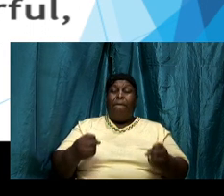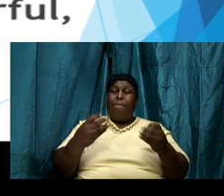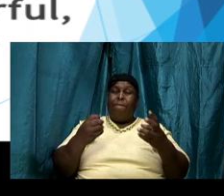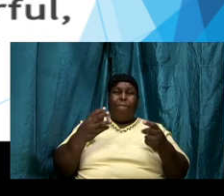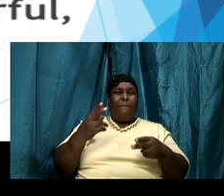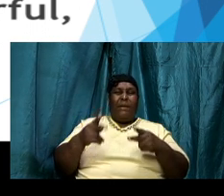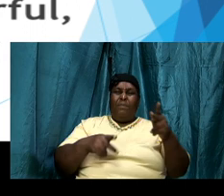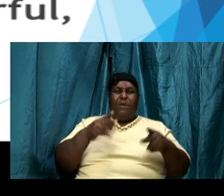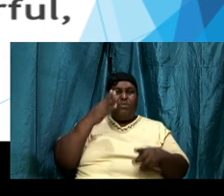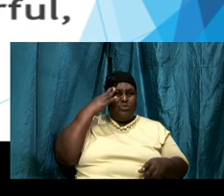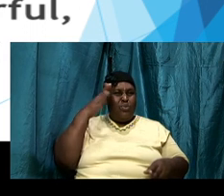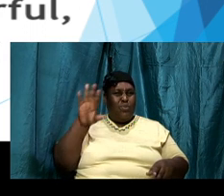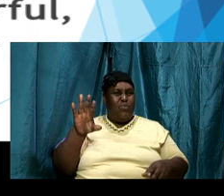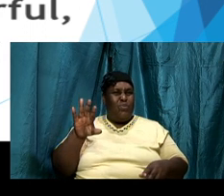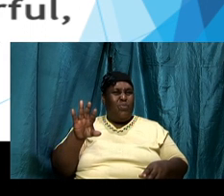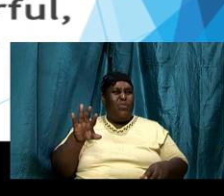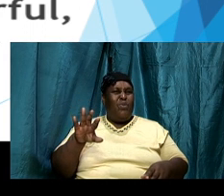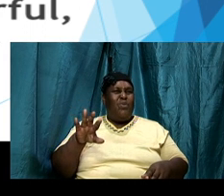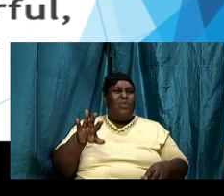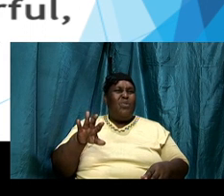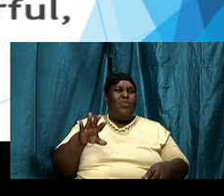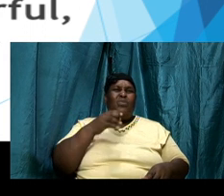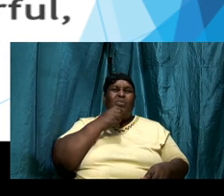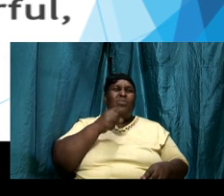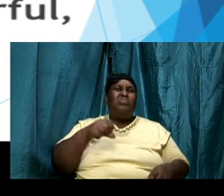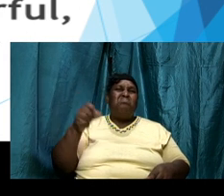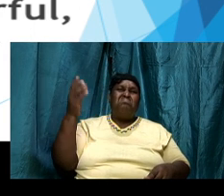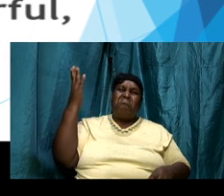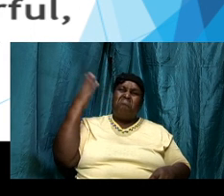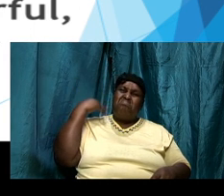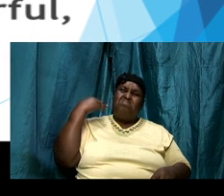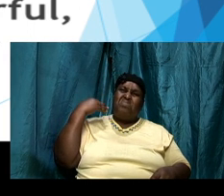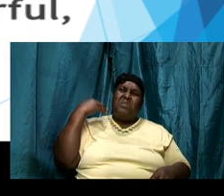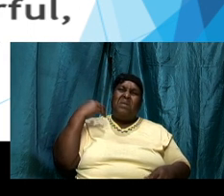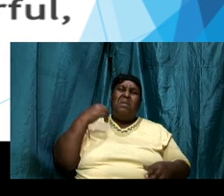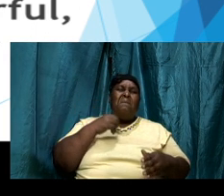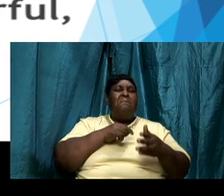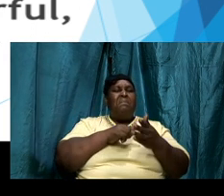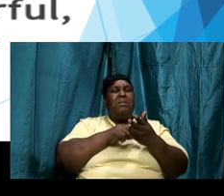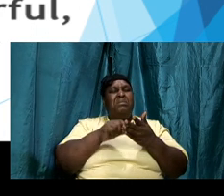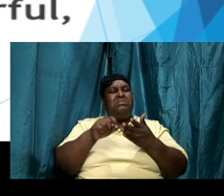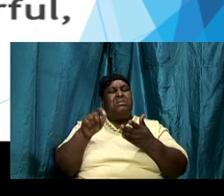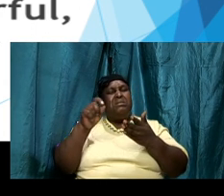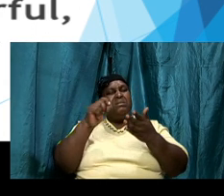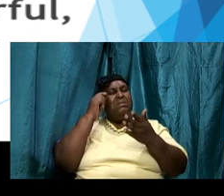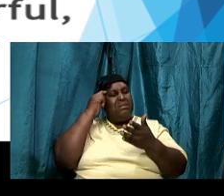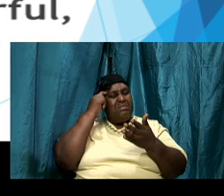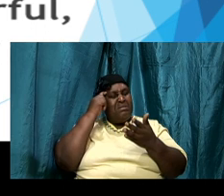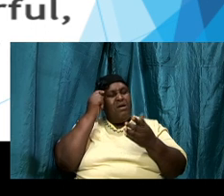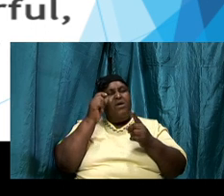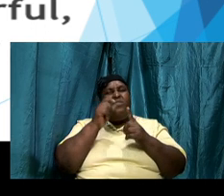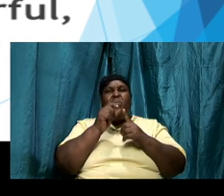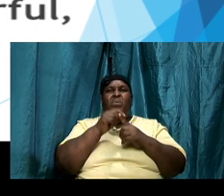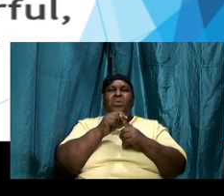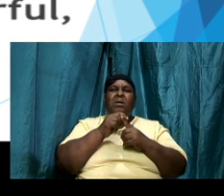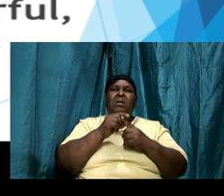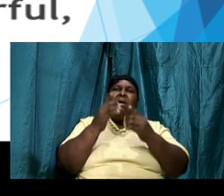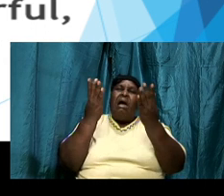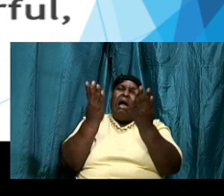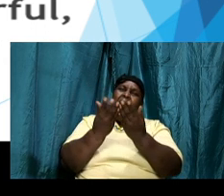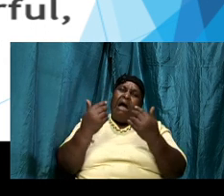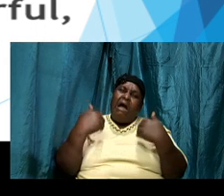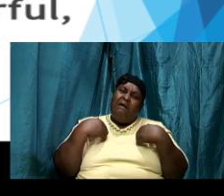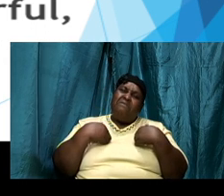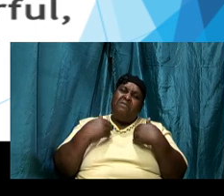when they read the word they had the scripture in their hands and it was as if they were mumbling as if they were